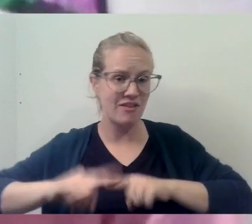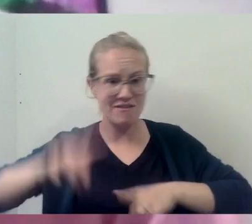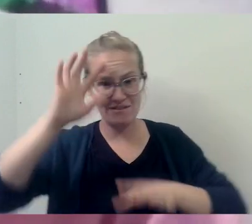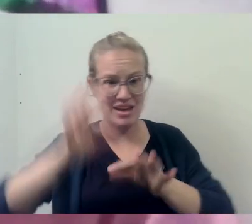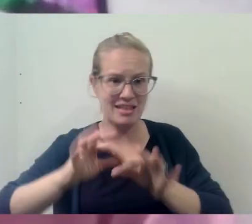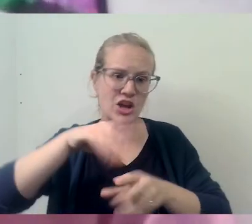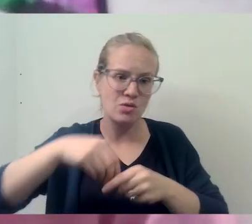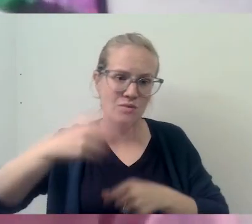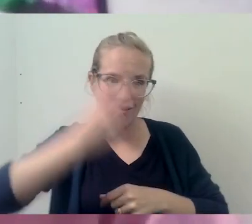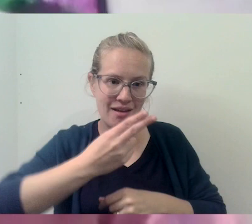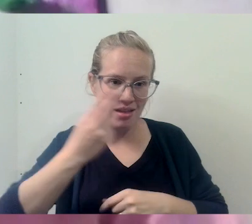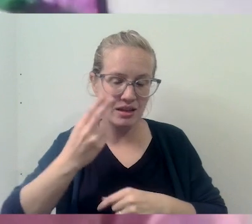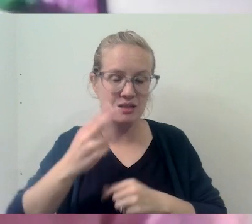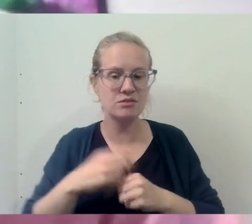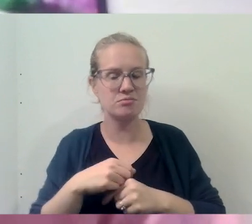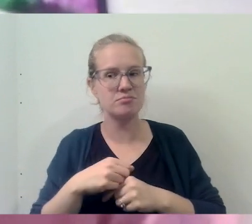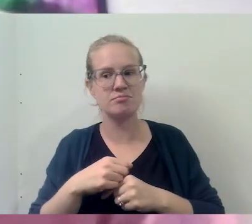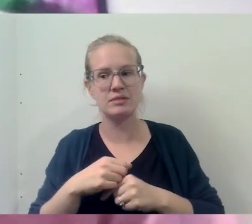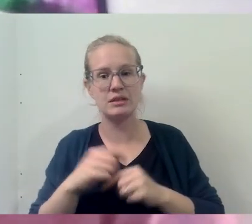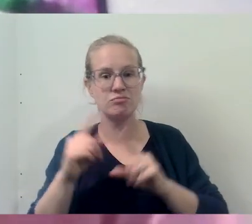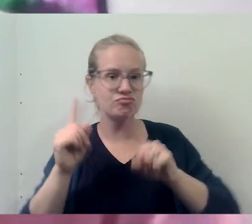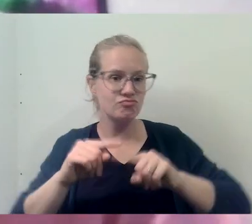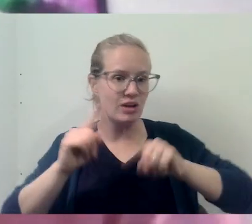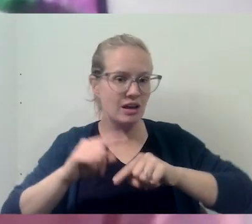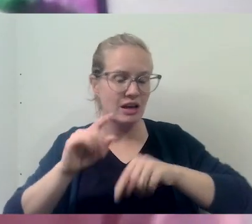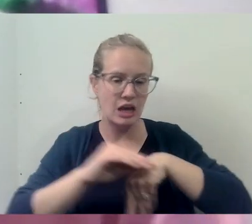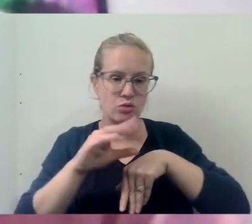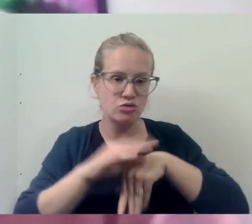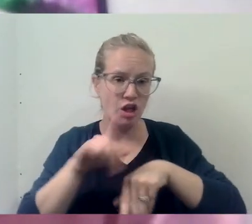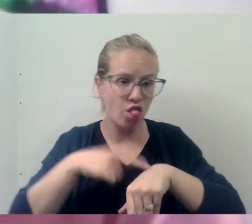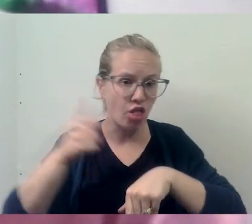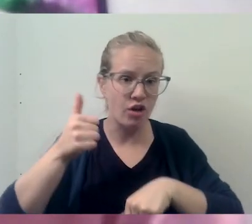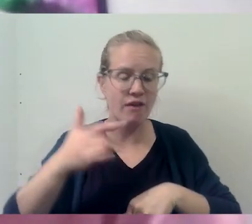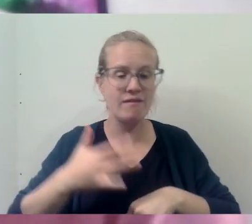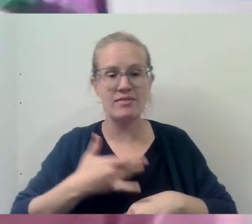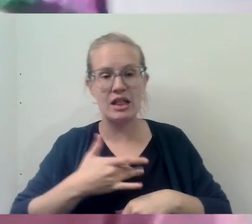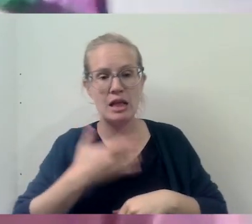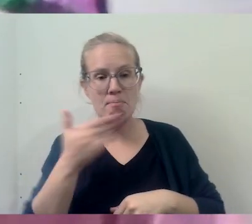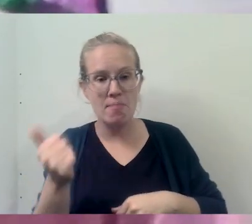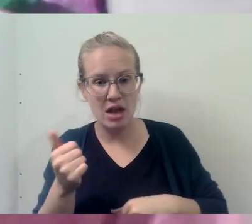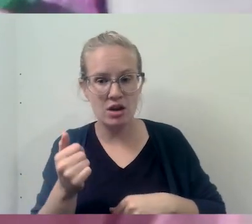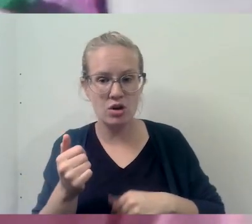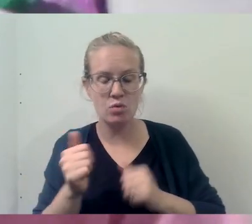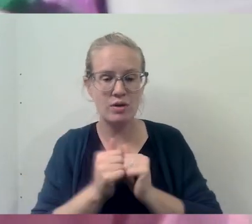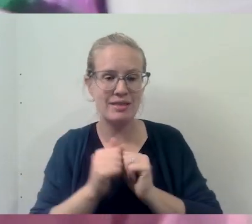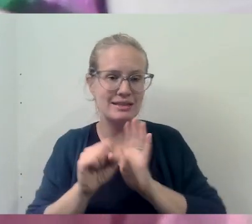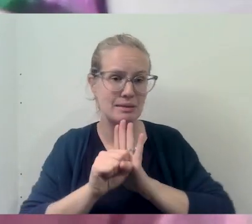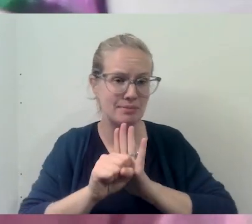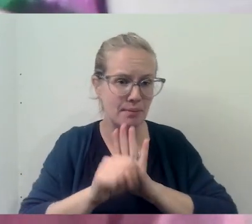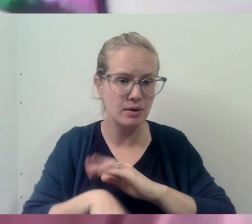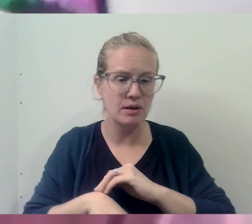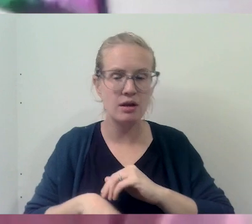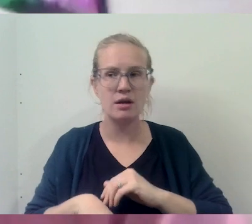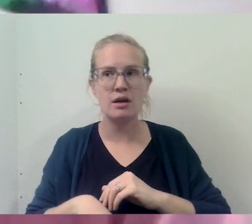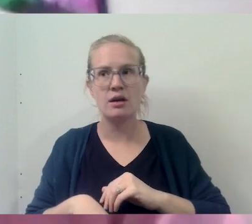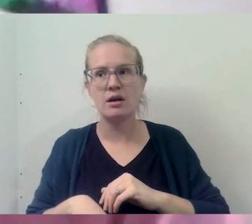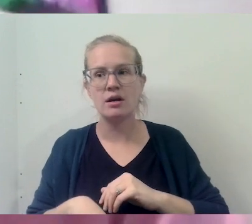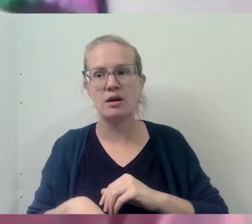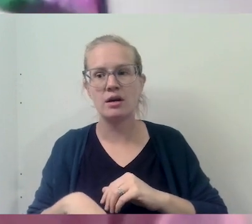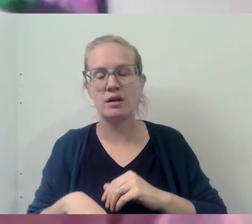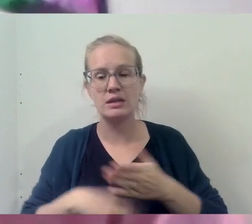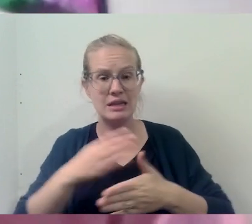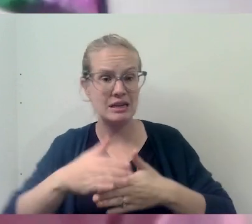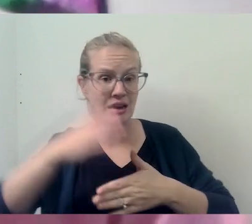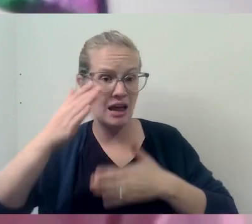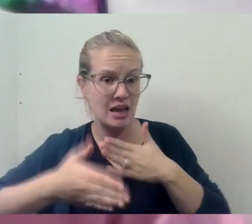including Catholics in terms of staying in counseling longer, feeling better, uh, in terms of symptoms and, um, terminating